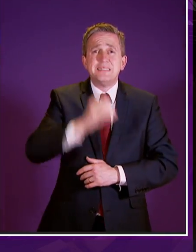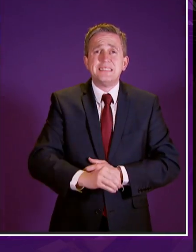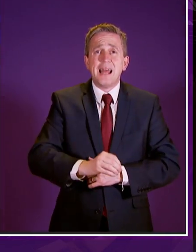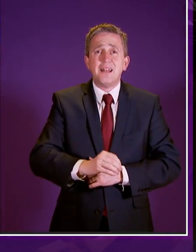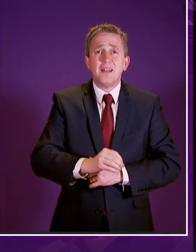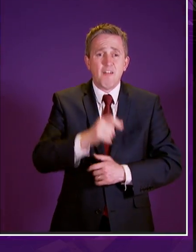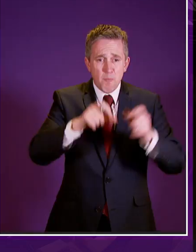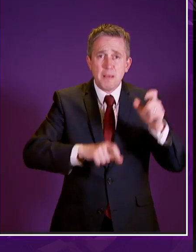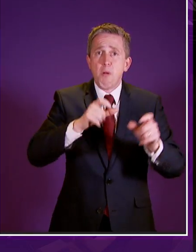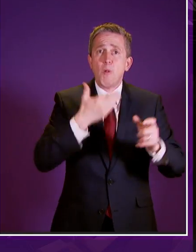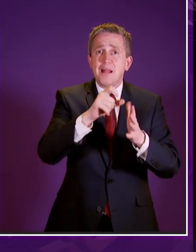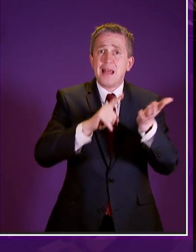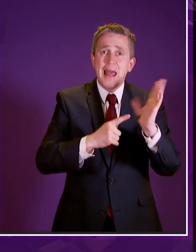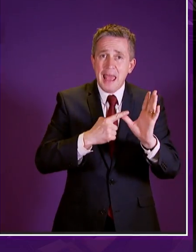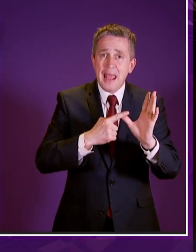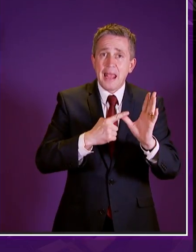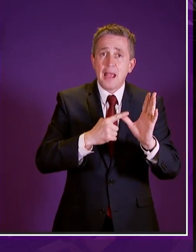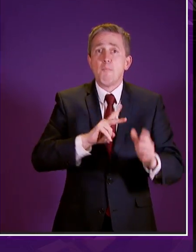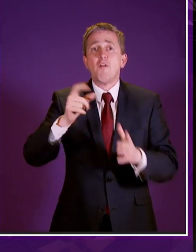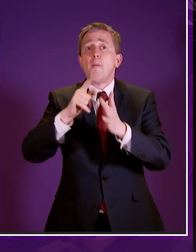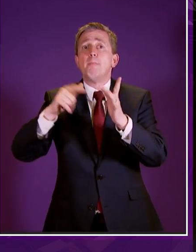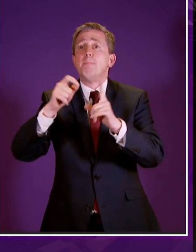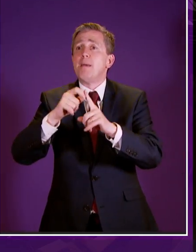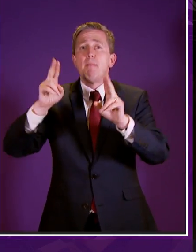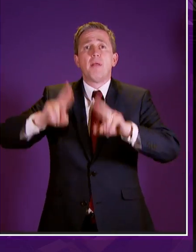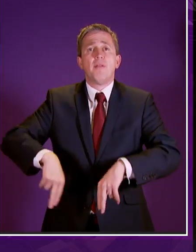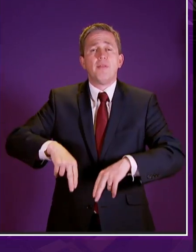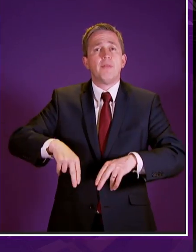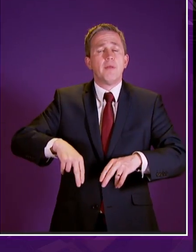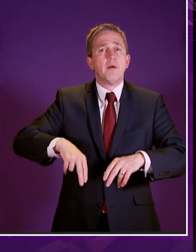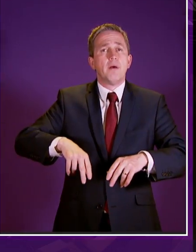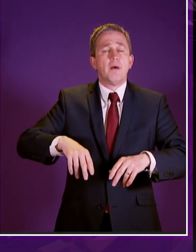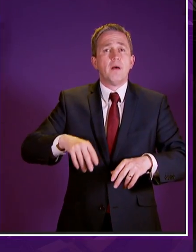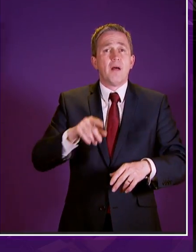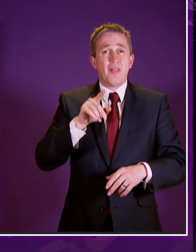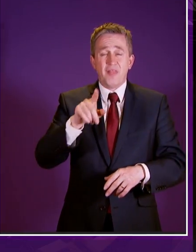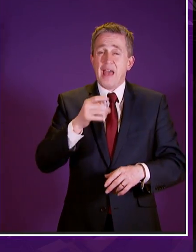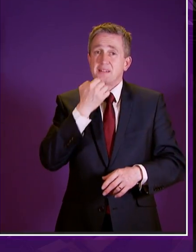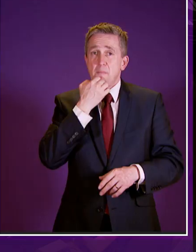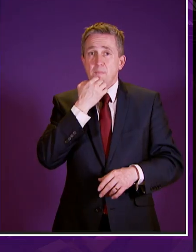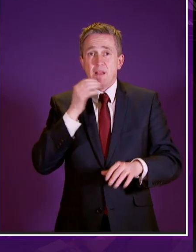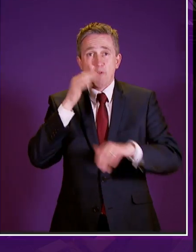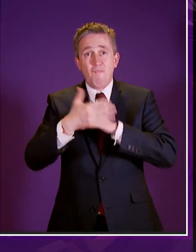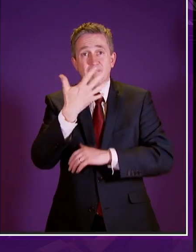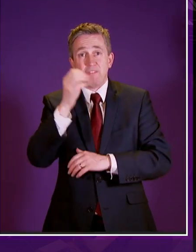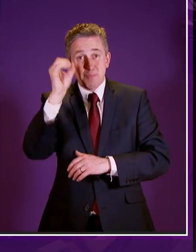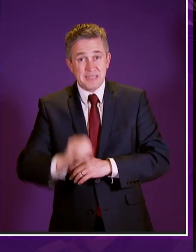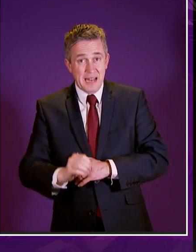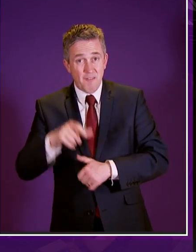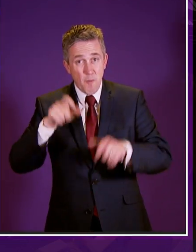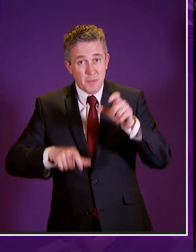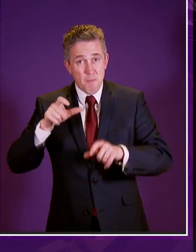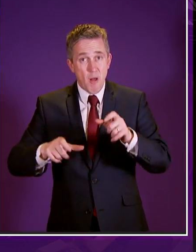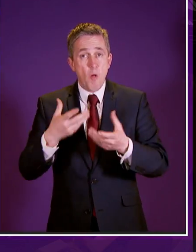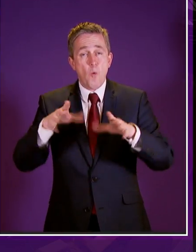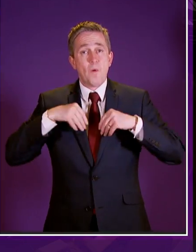claimants have either lost their entitlement entirely or have had it significantly reduced and that rises to over 50 for some mental health